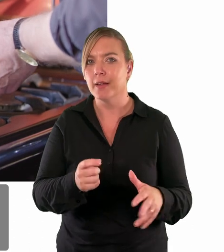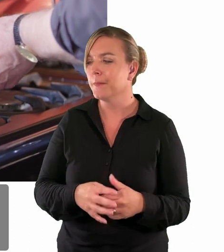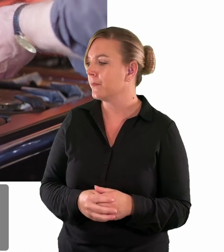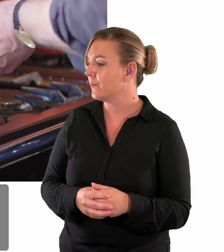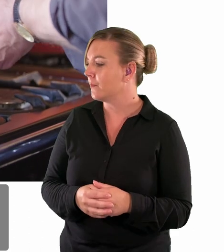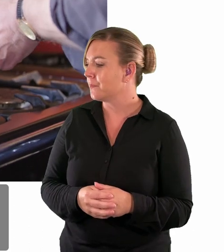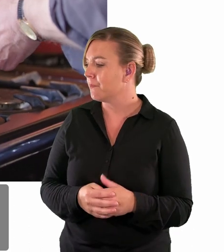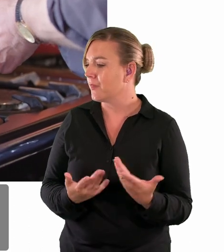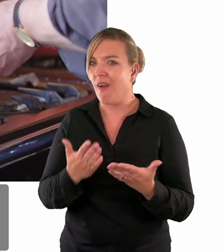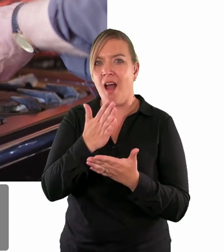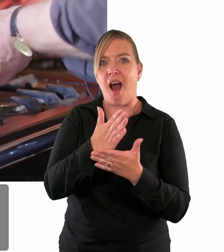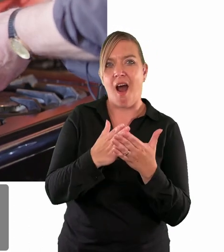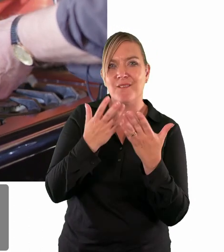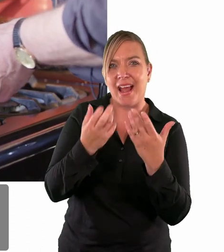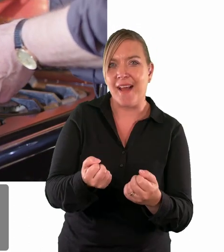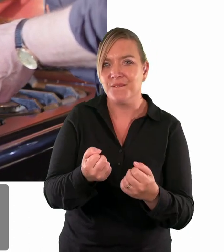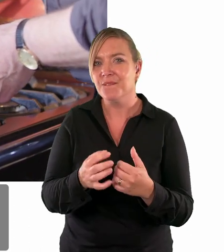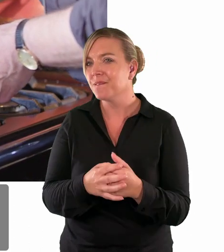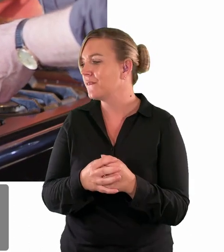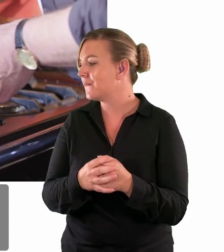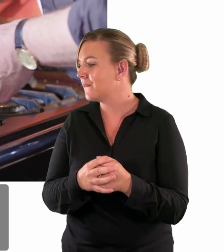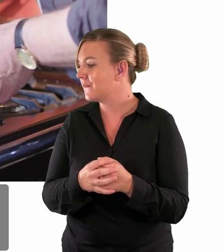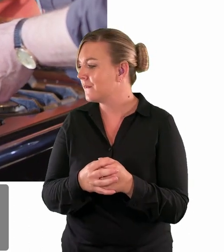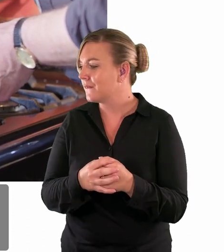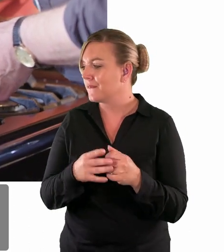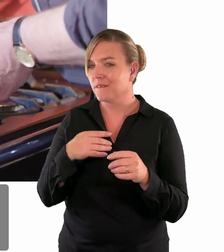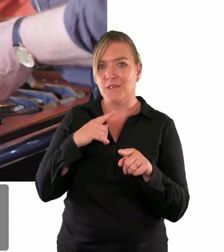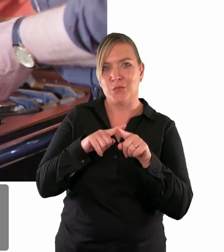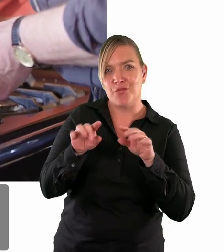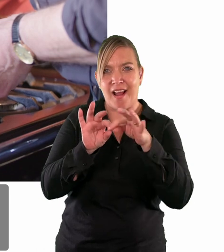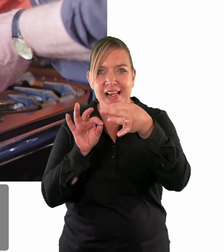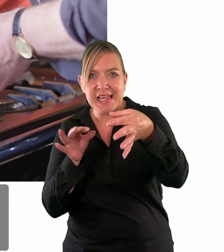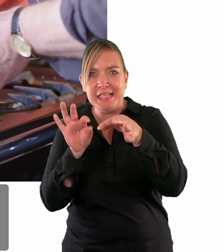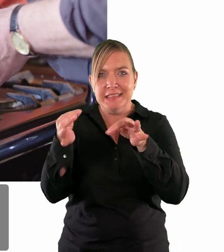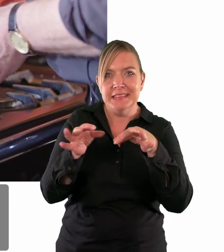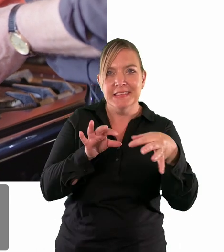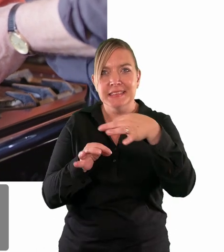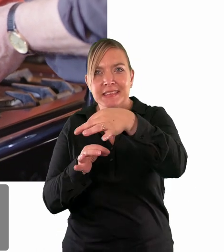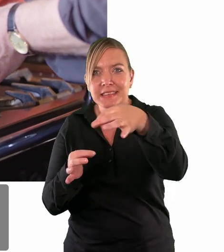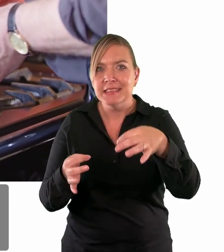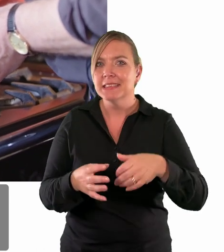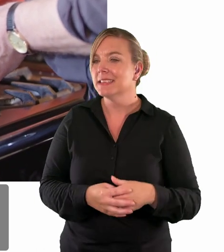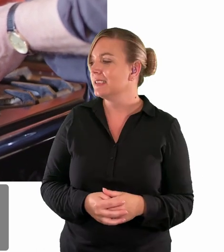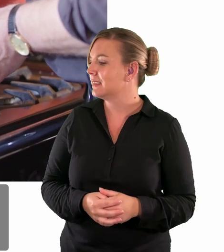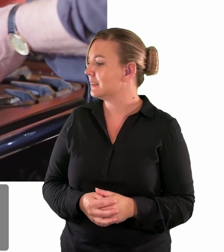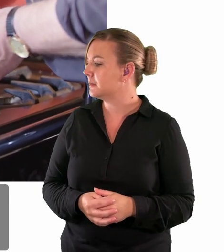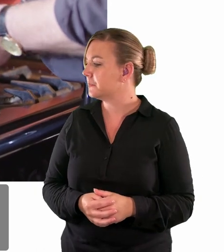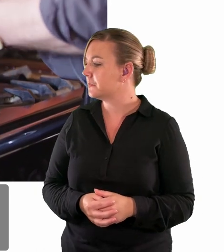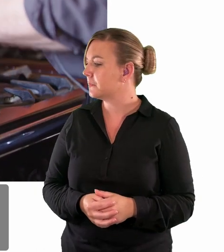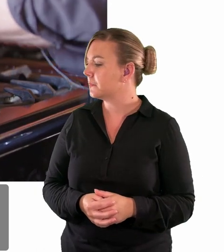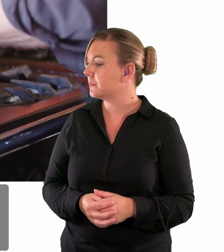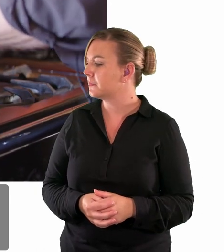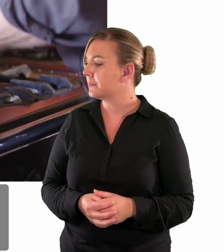part of it in but then we're just going to try and uh turn it out a little bit in the bowl here in the pan here oh dear